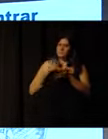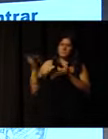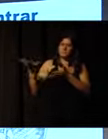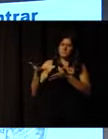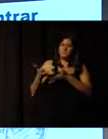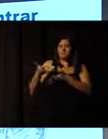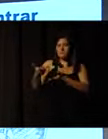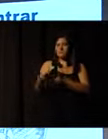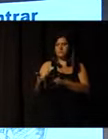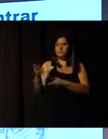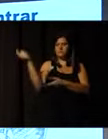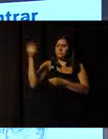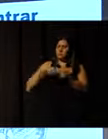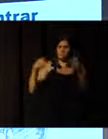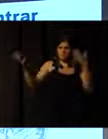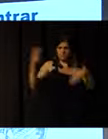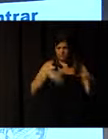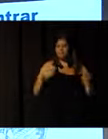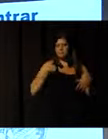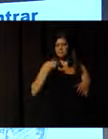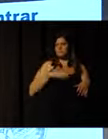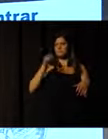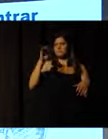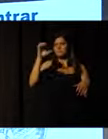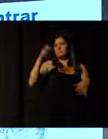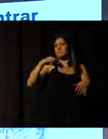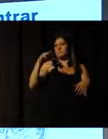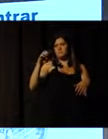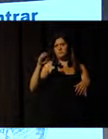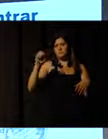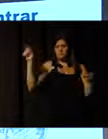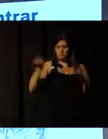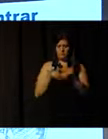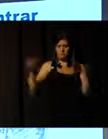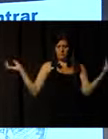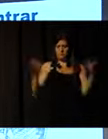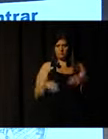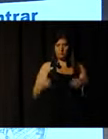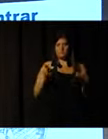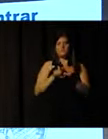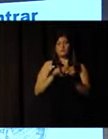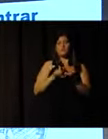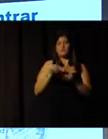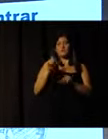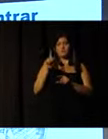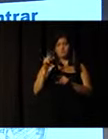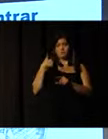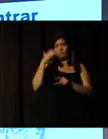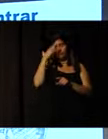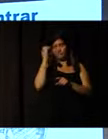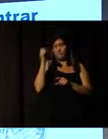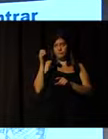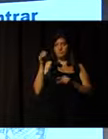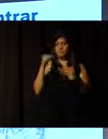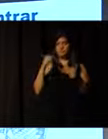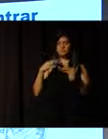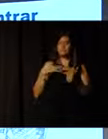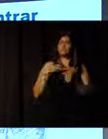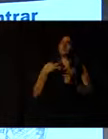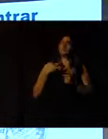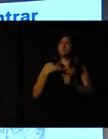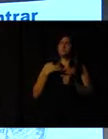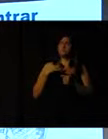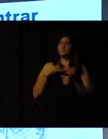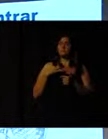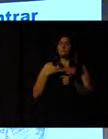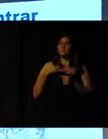receive these people from worldwide YMCA. To be a volunteer is